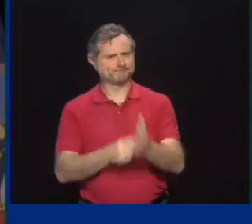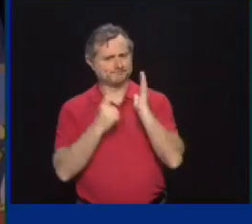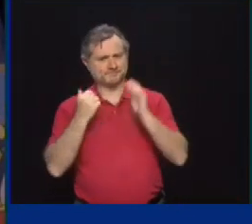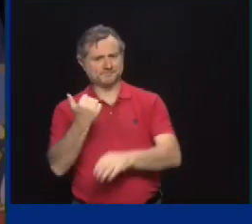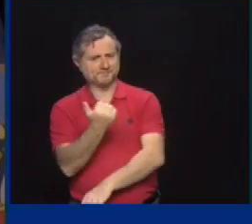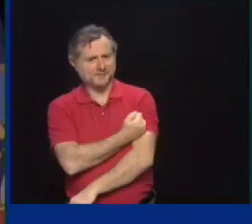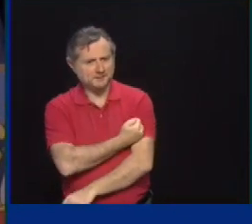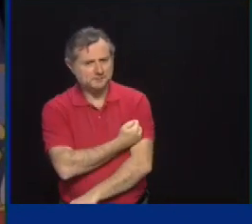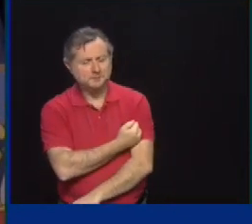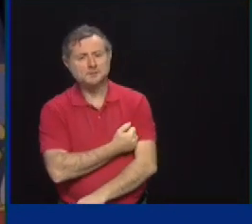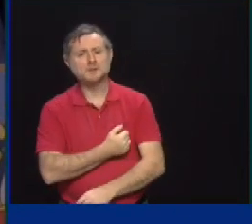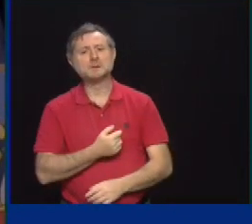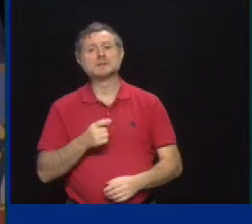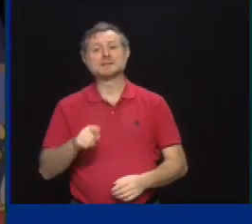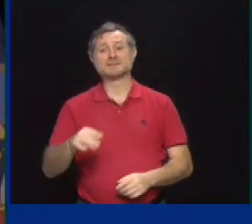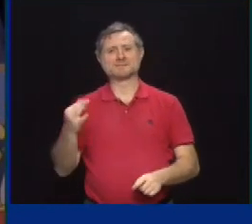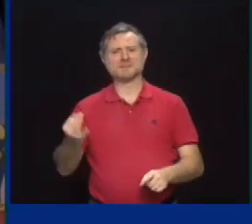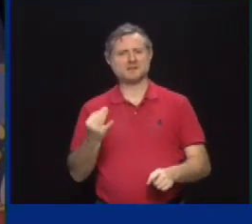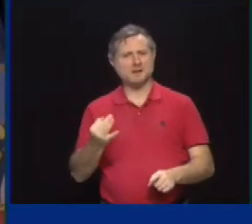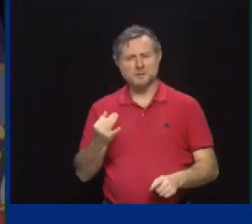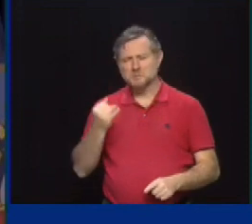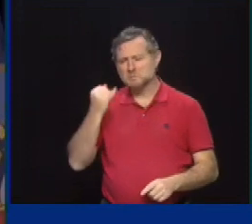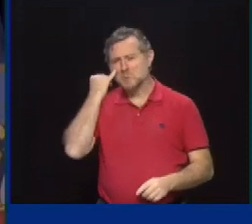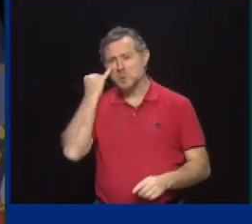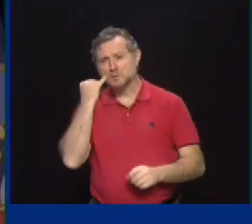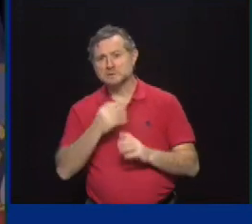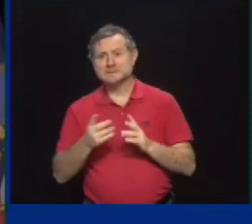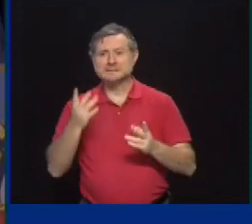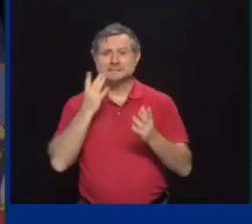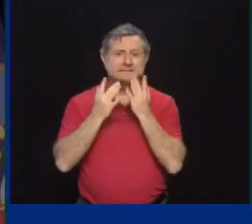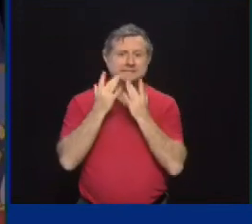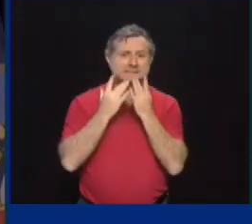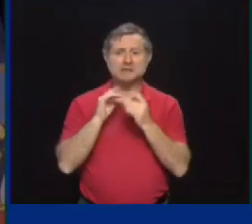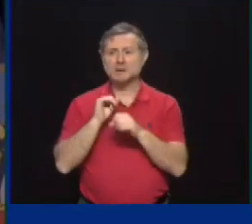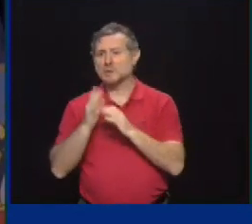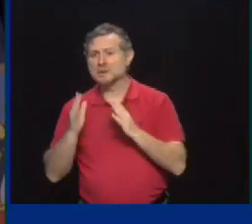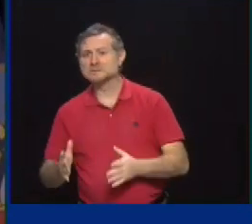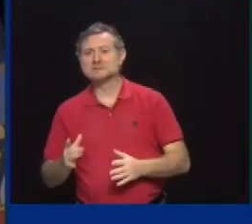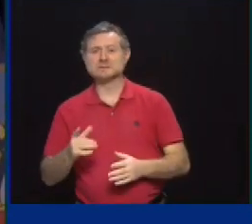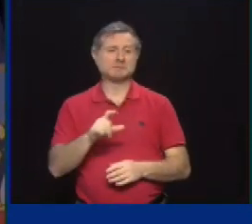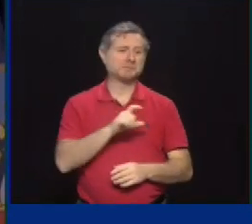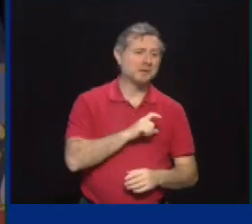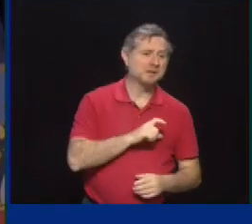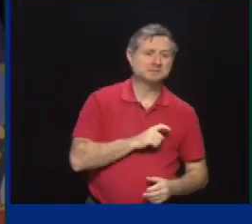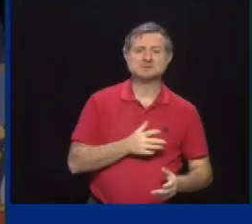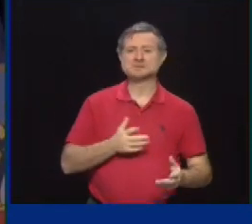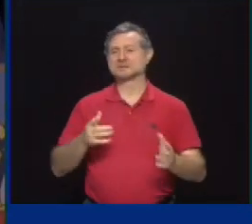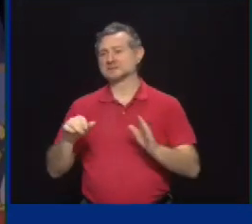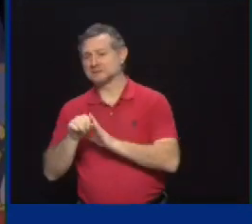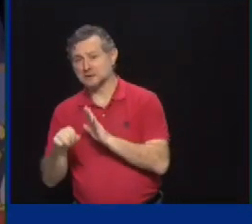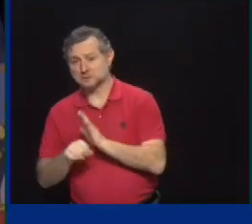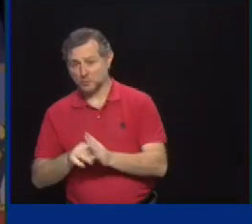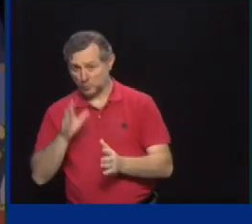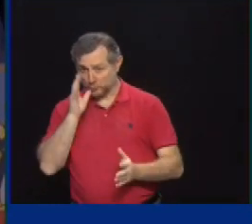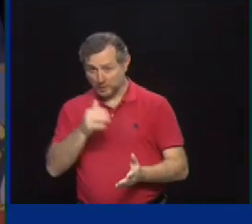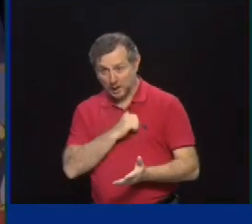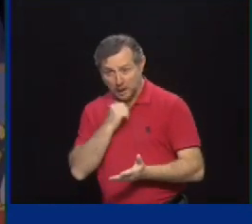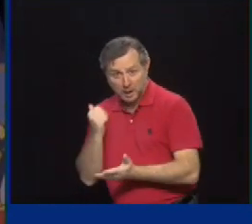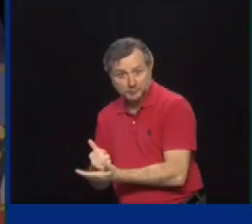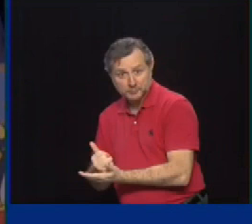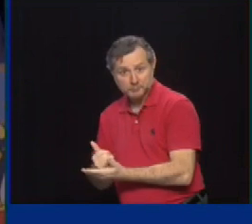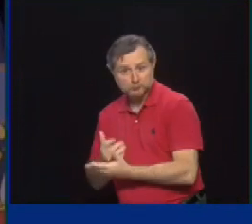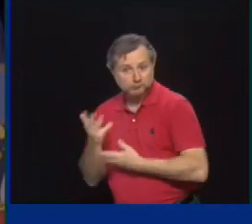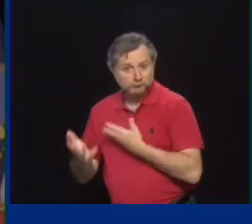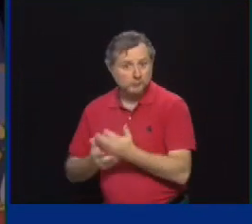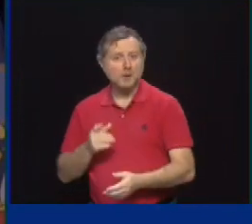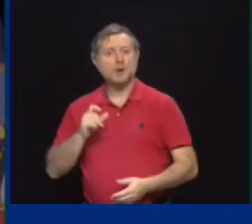if there is a shortage of workers, such as like police, is there any plan that the state has to help out with that? I will always reach out my hand in friendship and in support